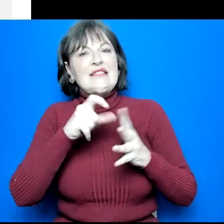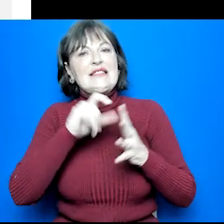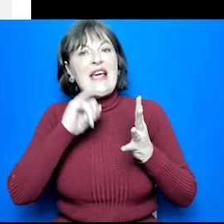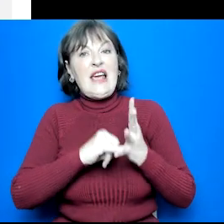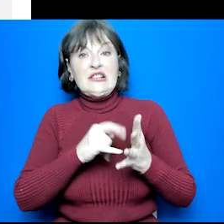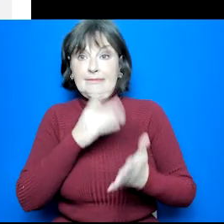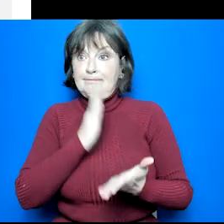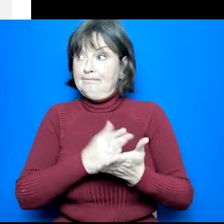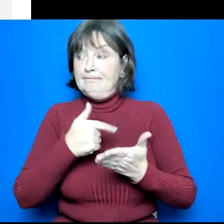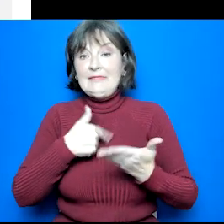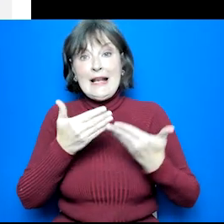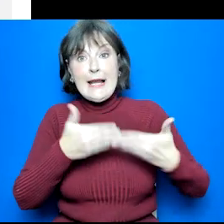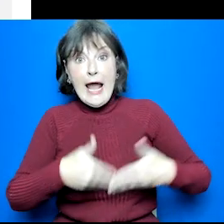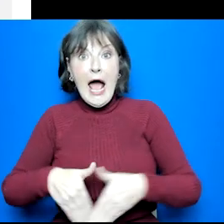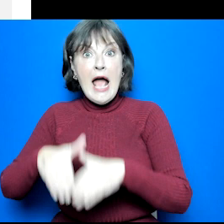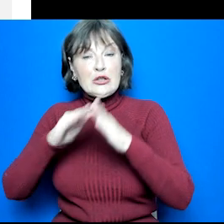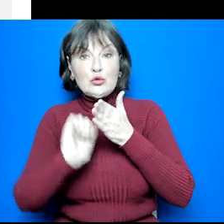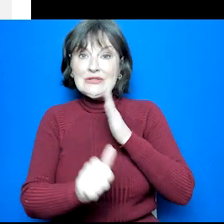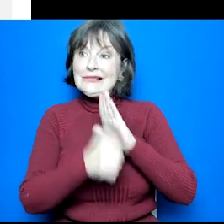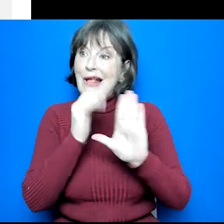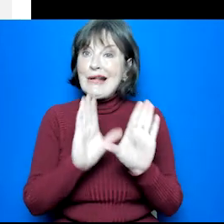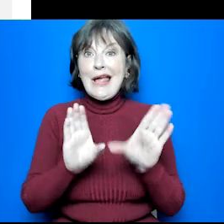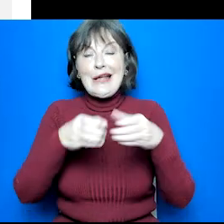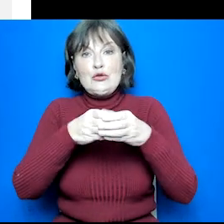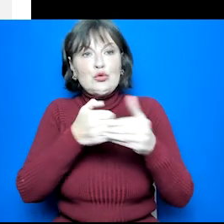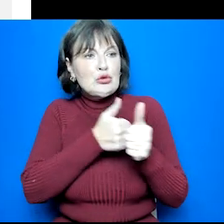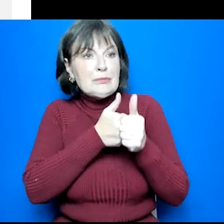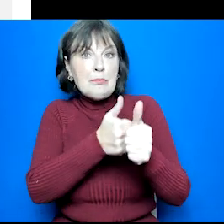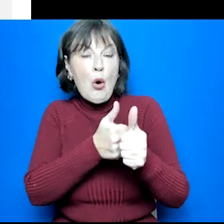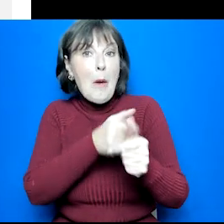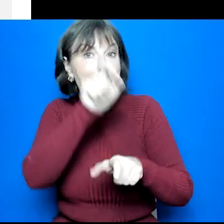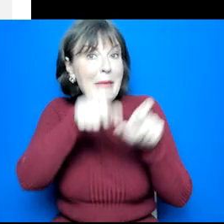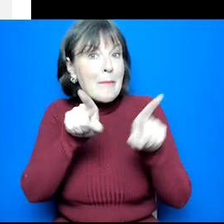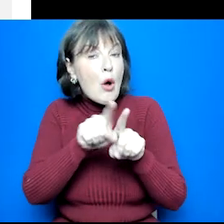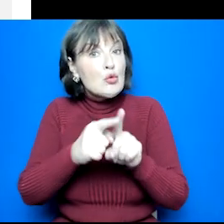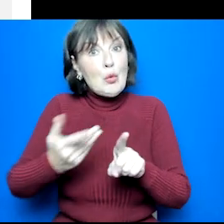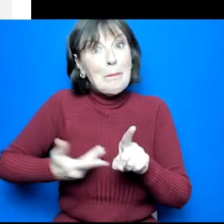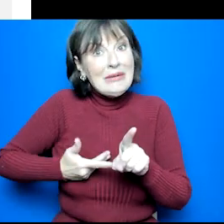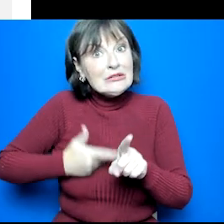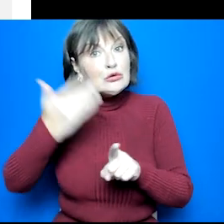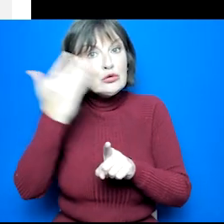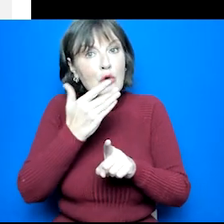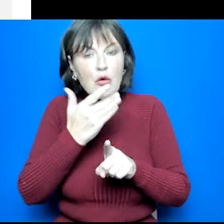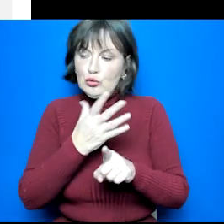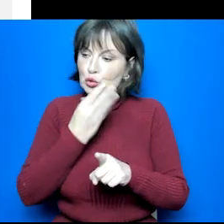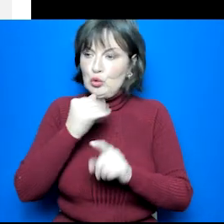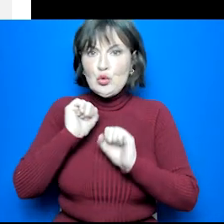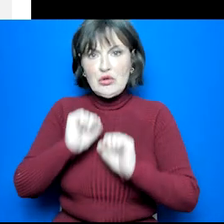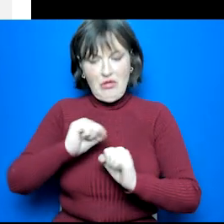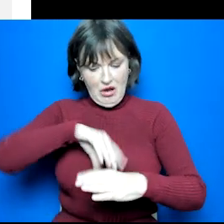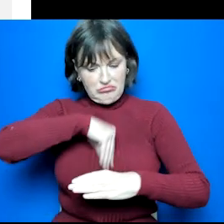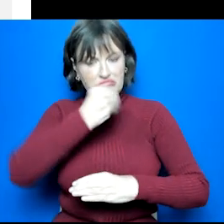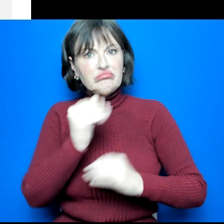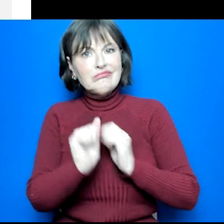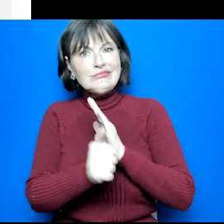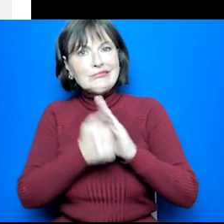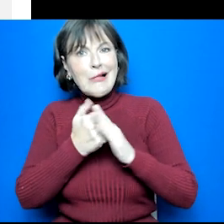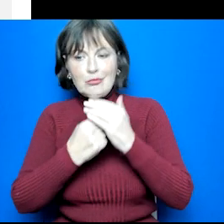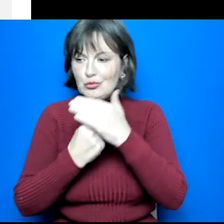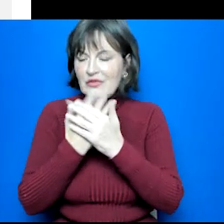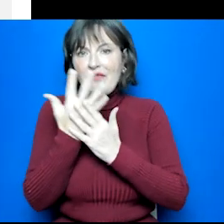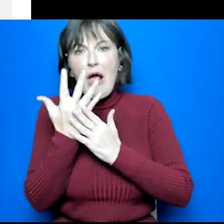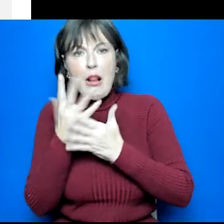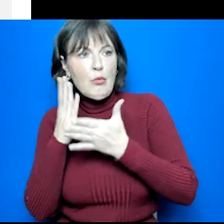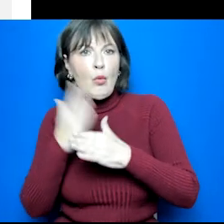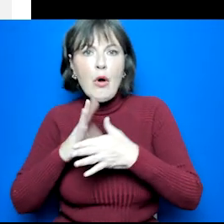SDS is the National Skills Agency, supporting the people and businesses of Scotland to develop and apply their skills. As part of this, we